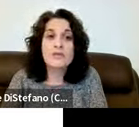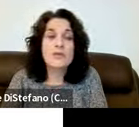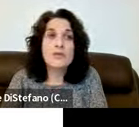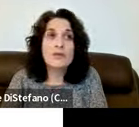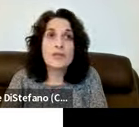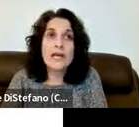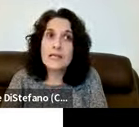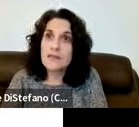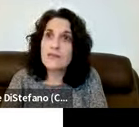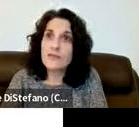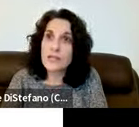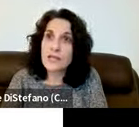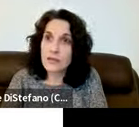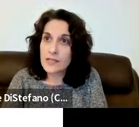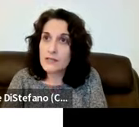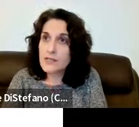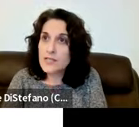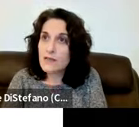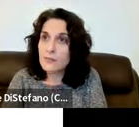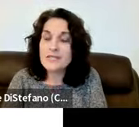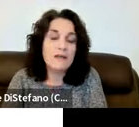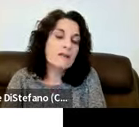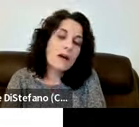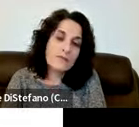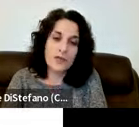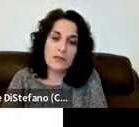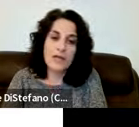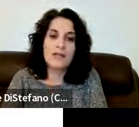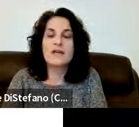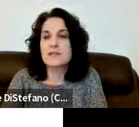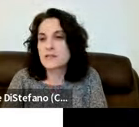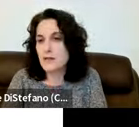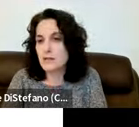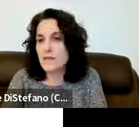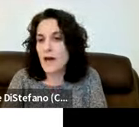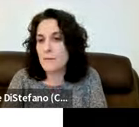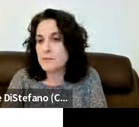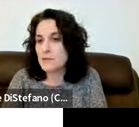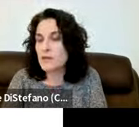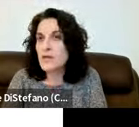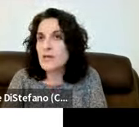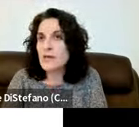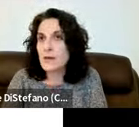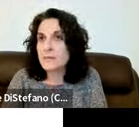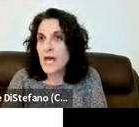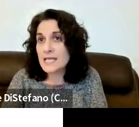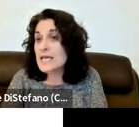so you'll likely fit a hearing aid yourself based on comfort and not necessarily the optimal